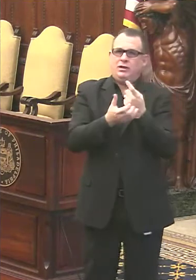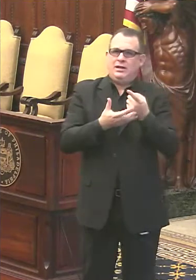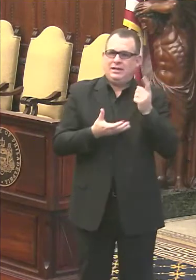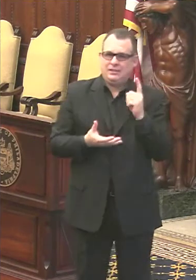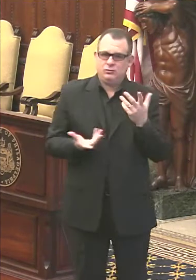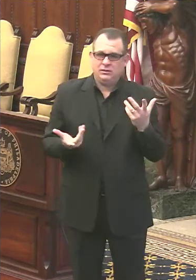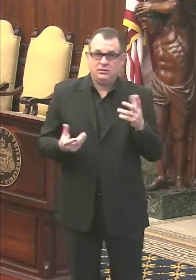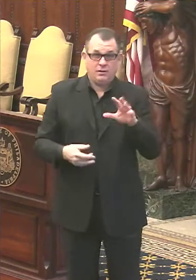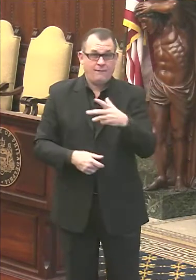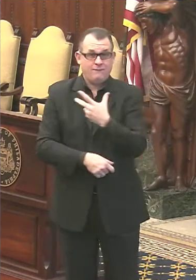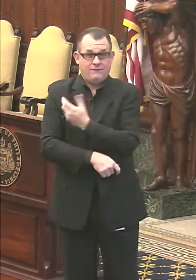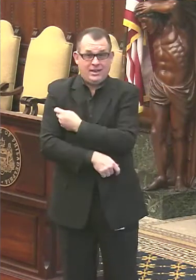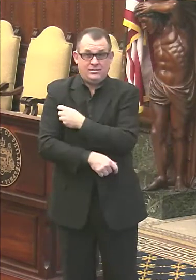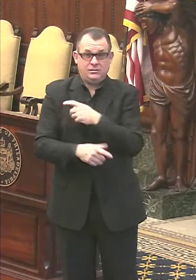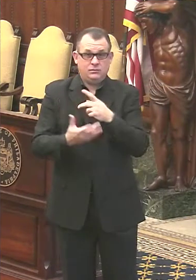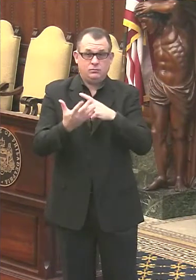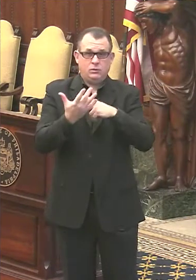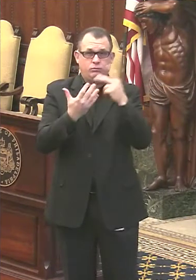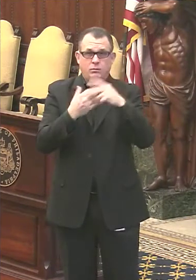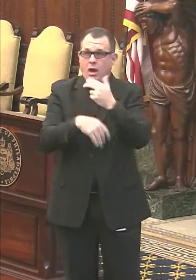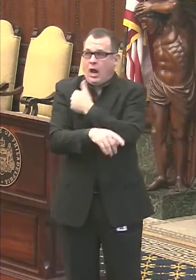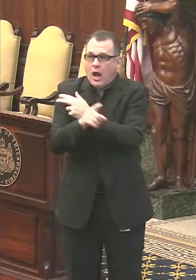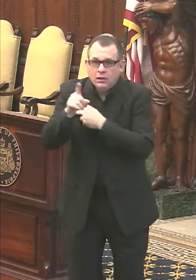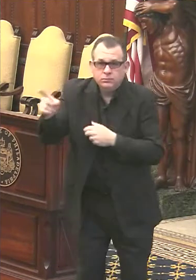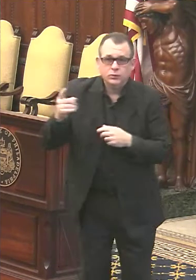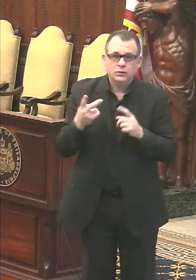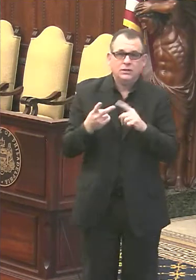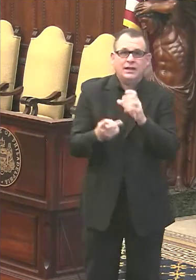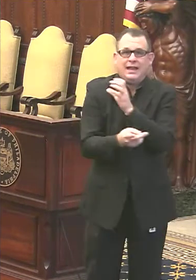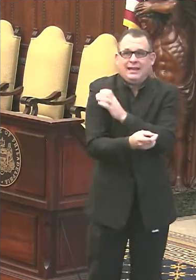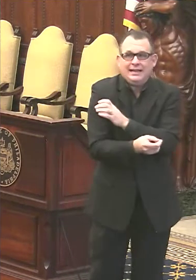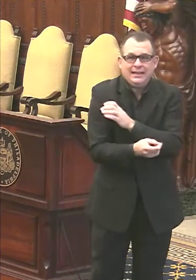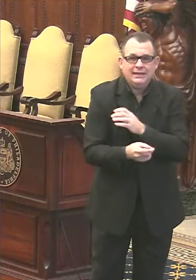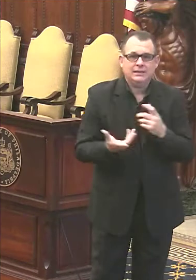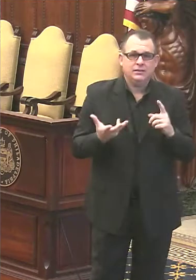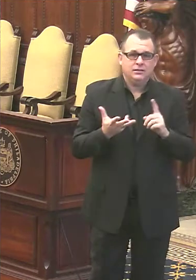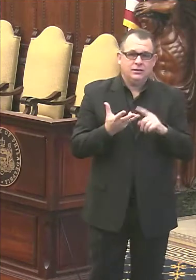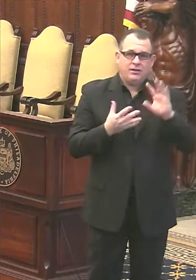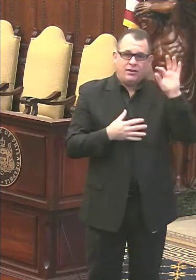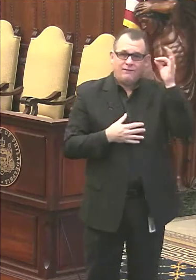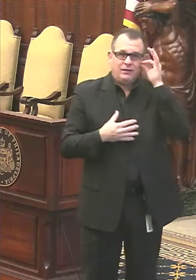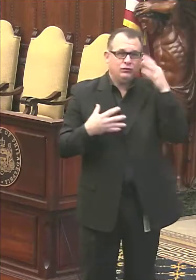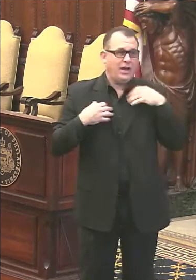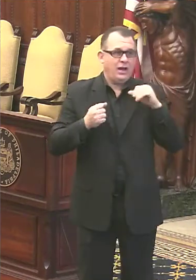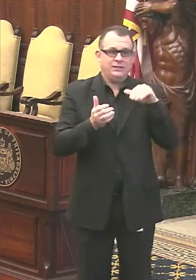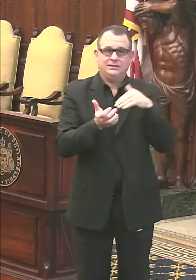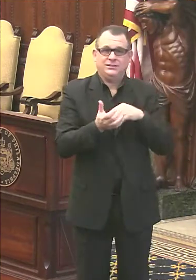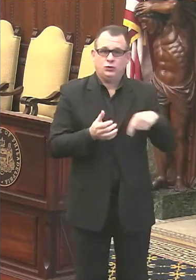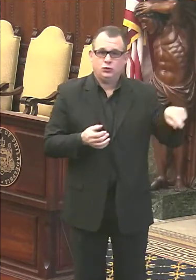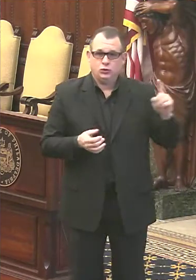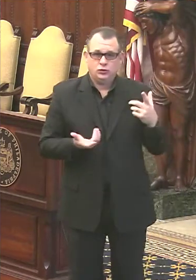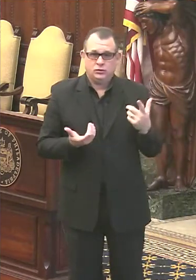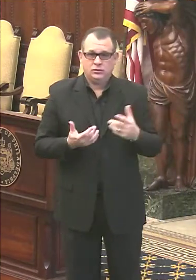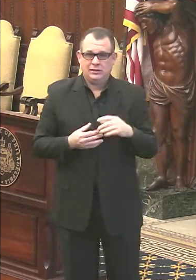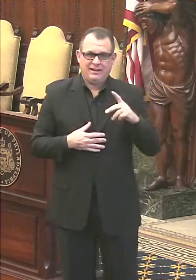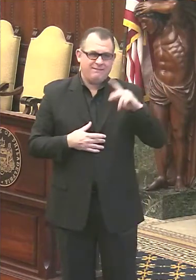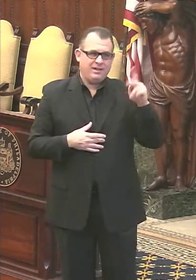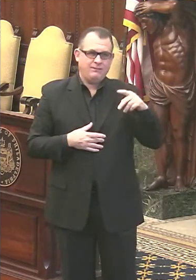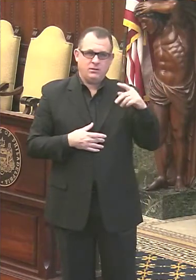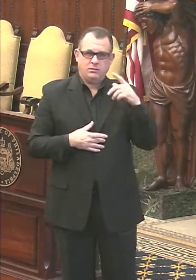available at hospitals and clinics like federally qualified health centers and the city's district health centers, occupational health clinics,